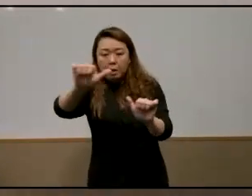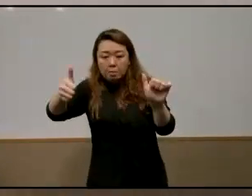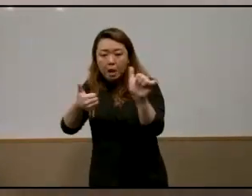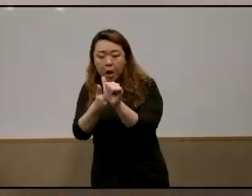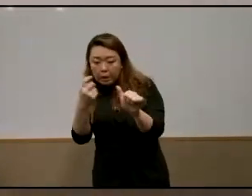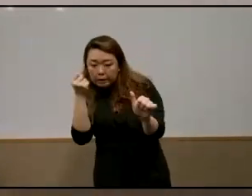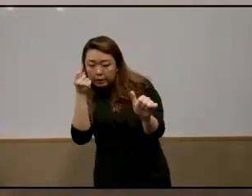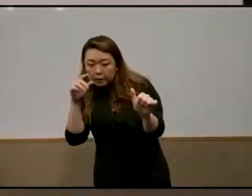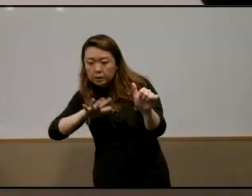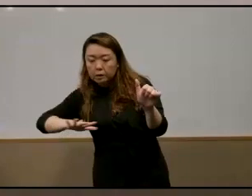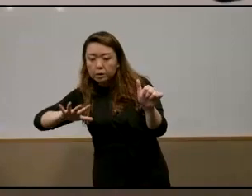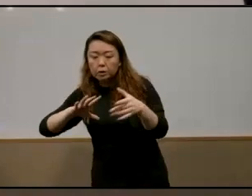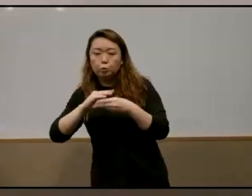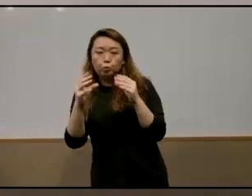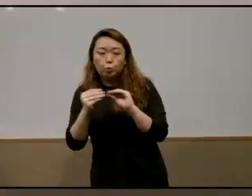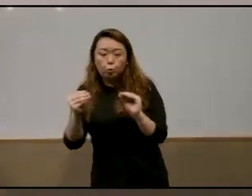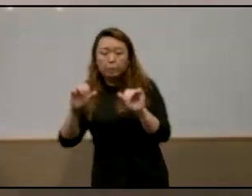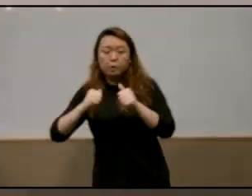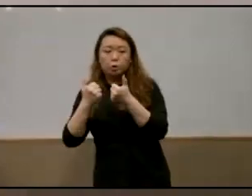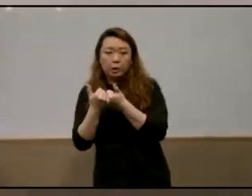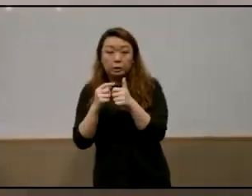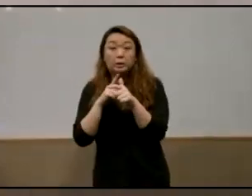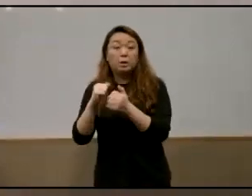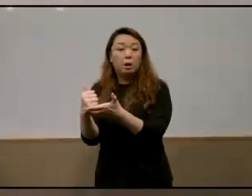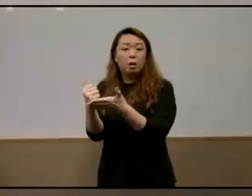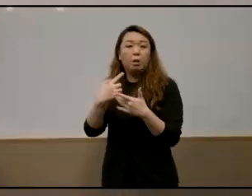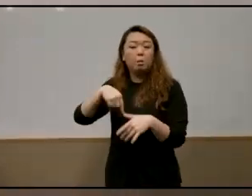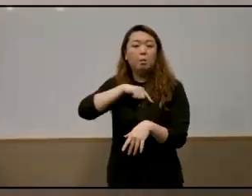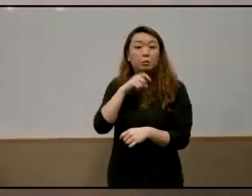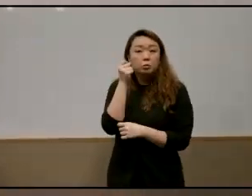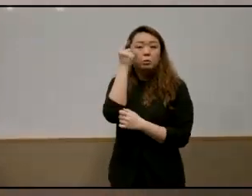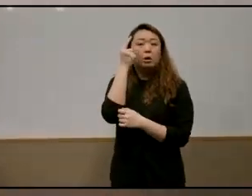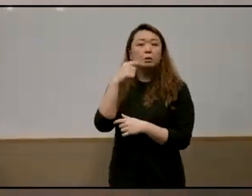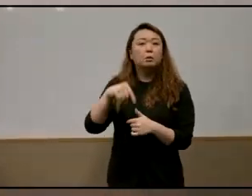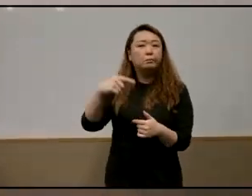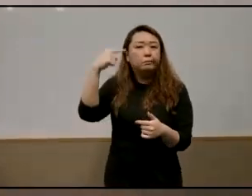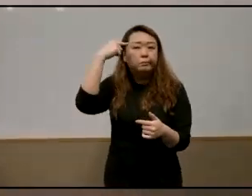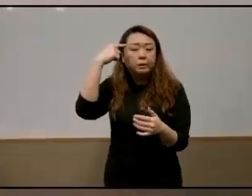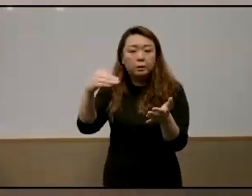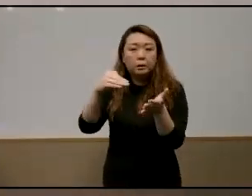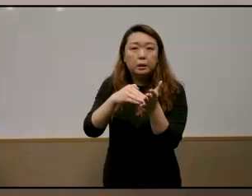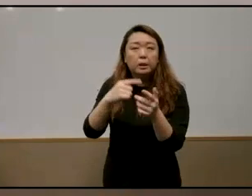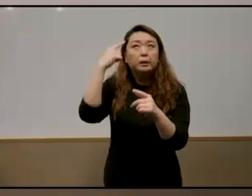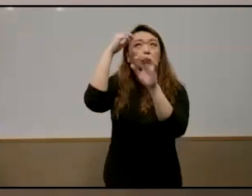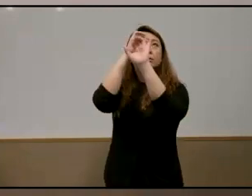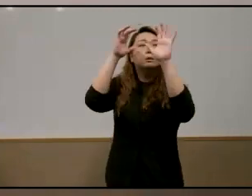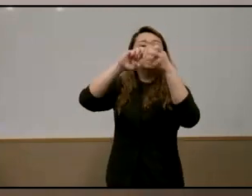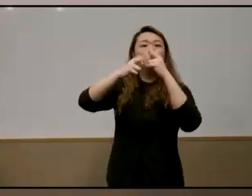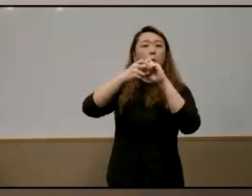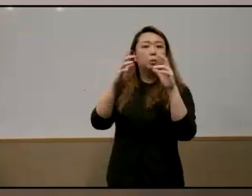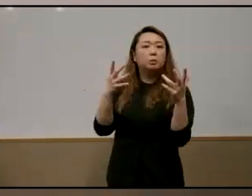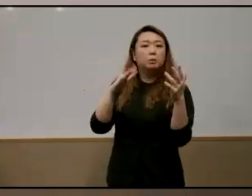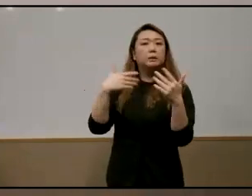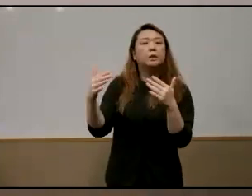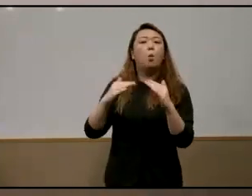to understand their stories and opinions which can help us in understanding challenging rethinking and reimagining the problem in ways that